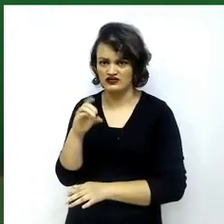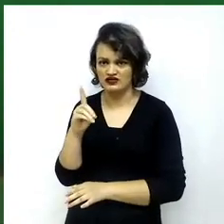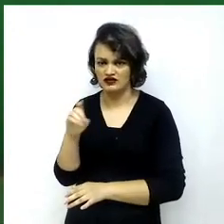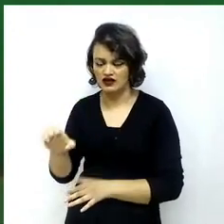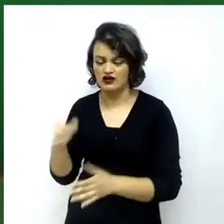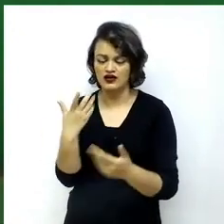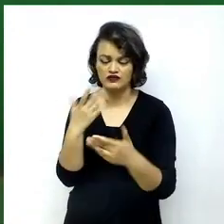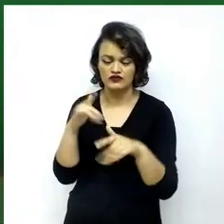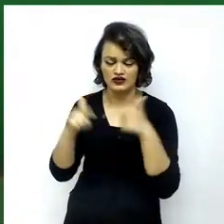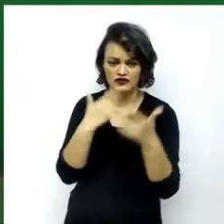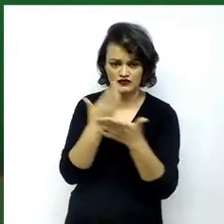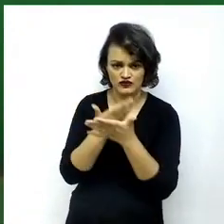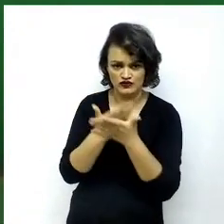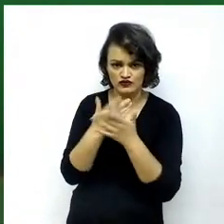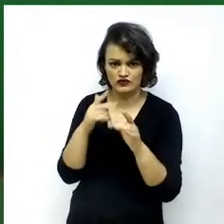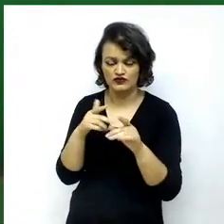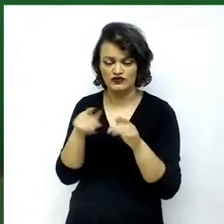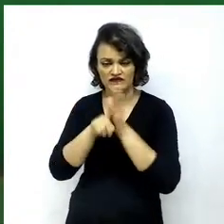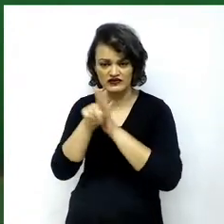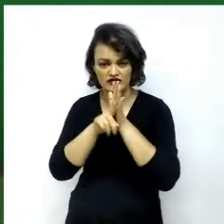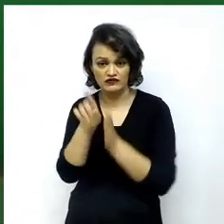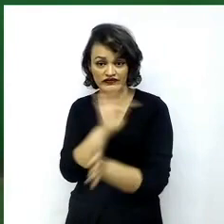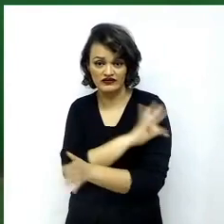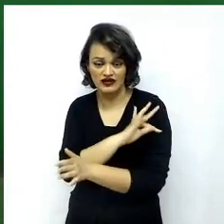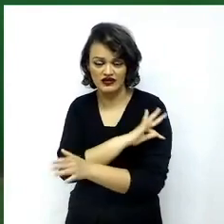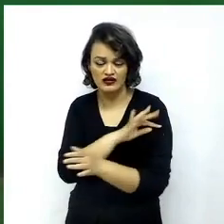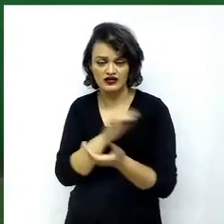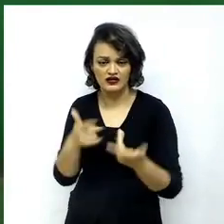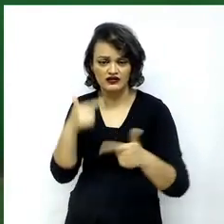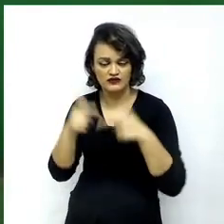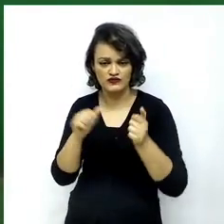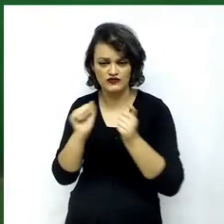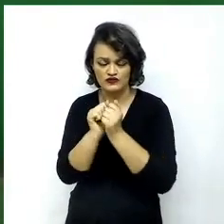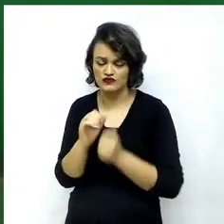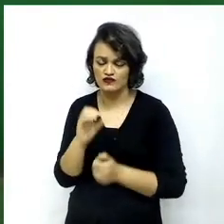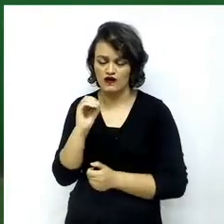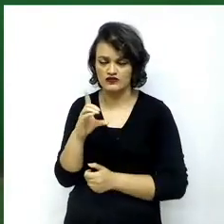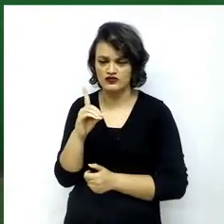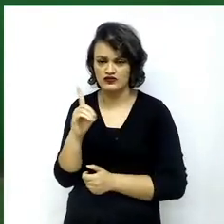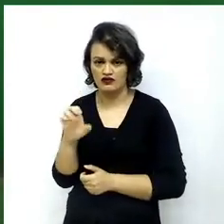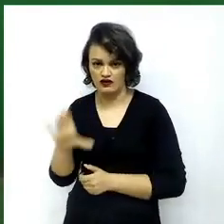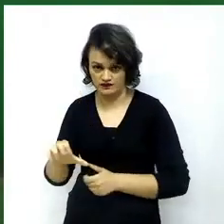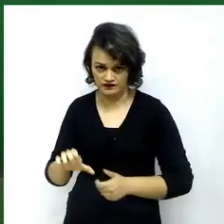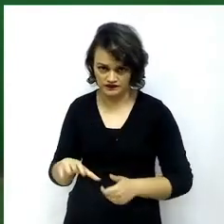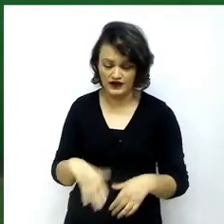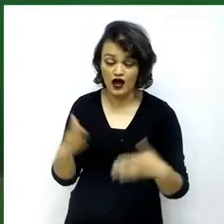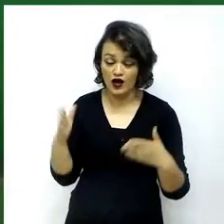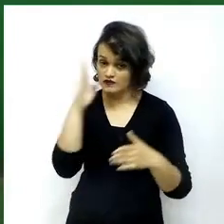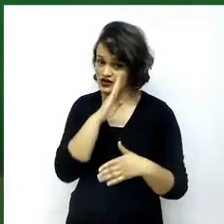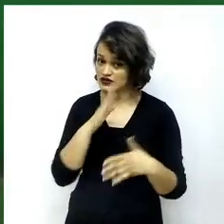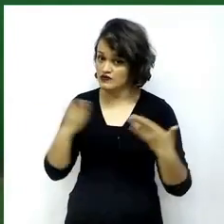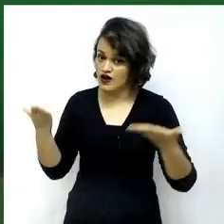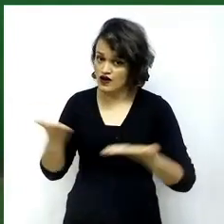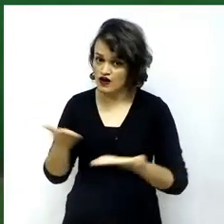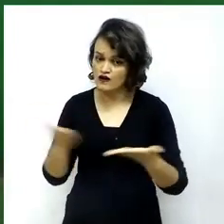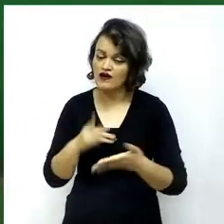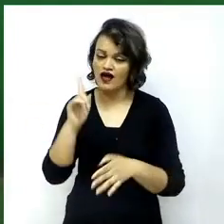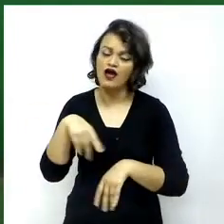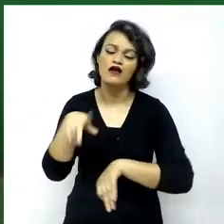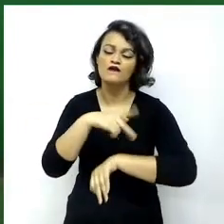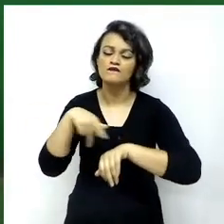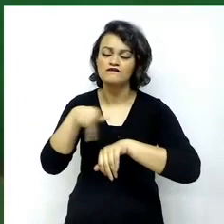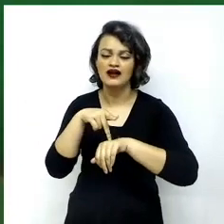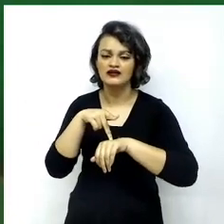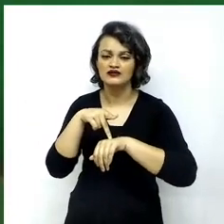devised in partnership with the organization. Brazil is currently the non-member country most engaged with the organization.